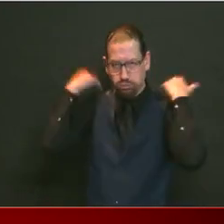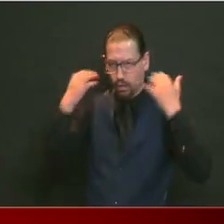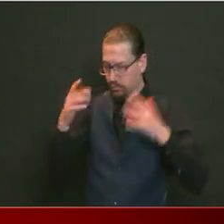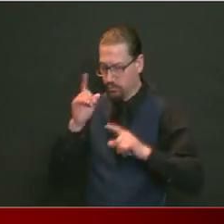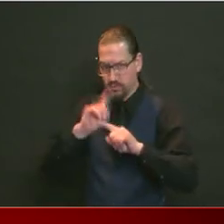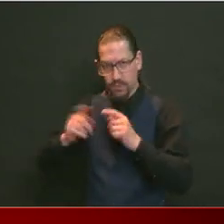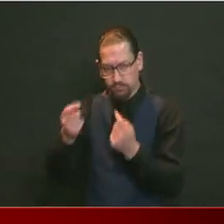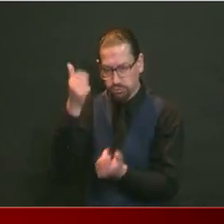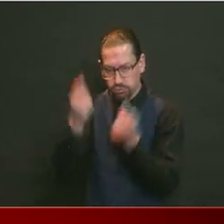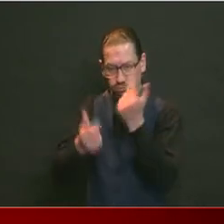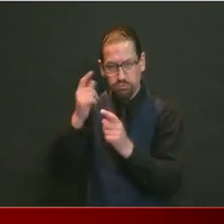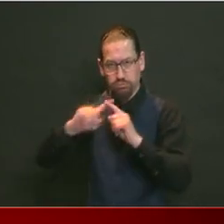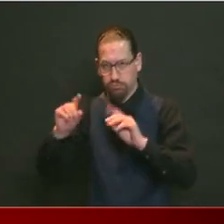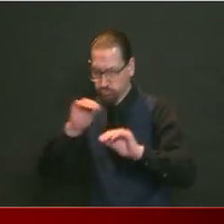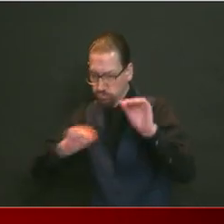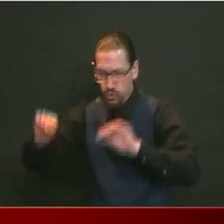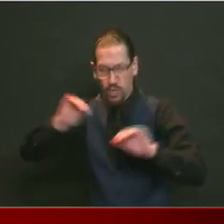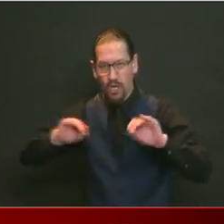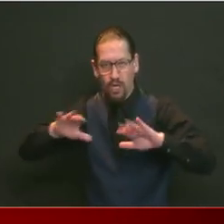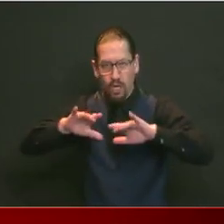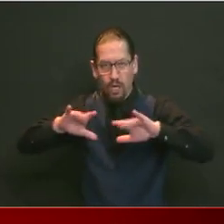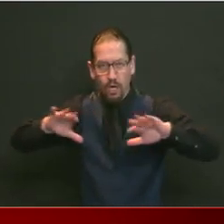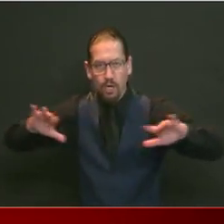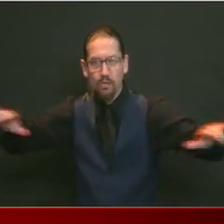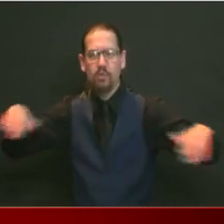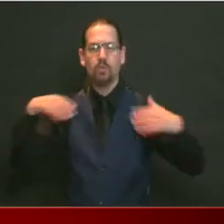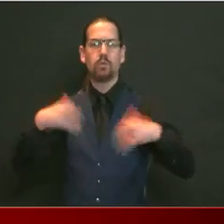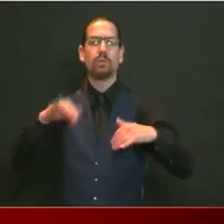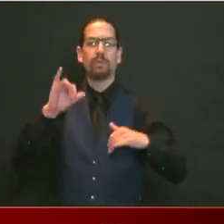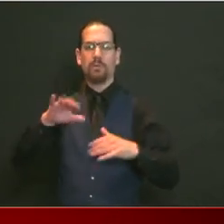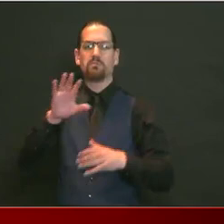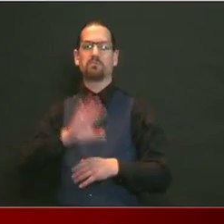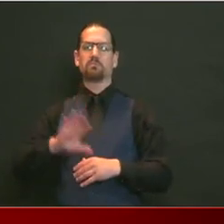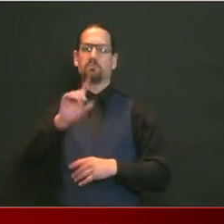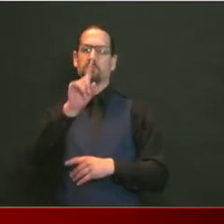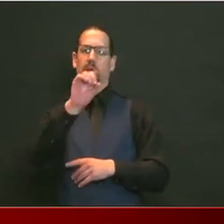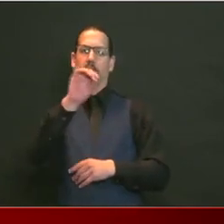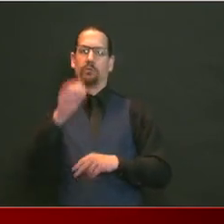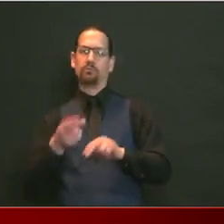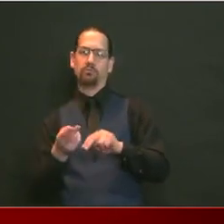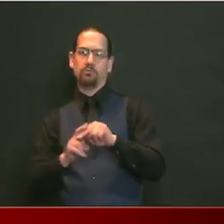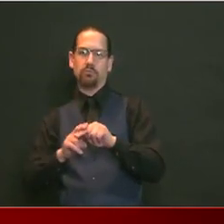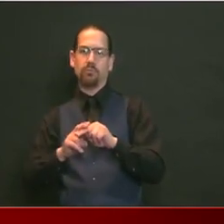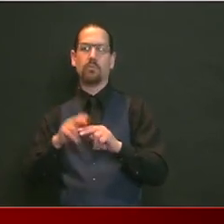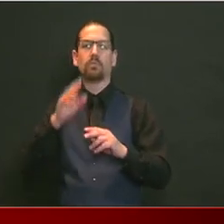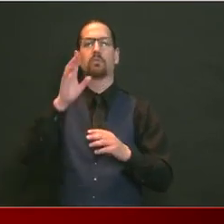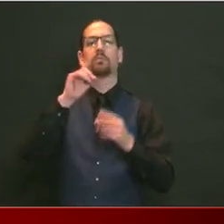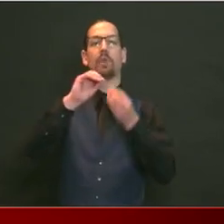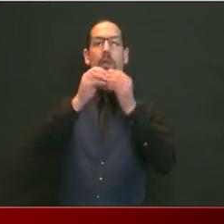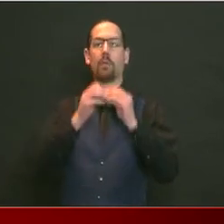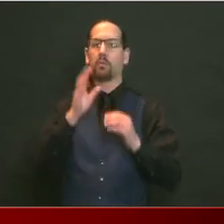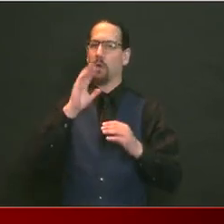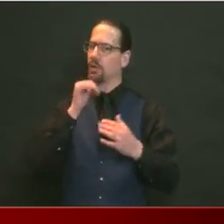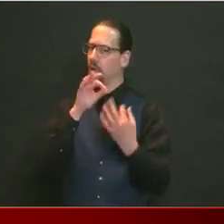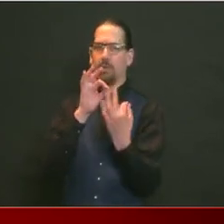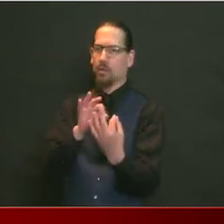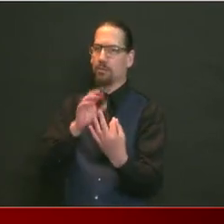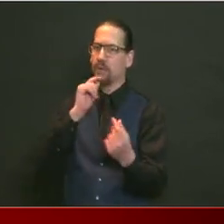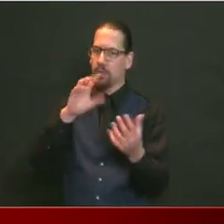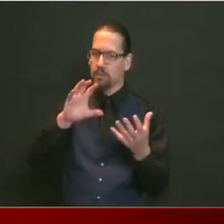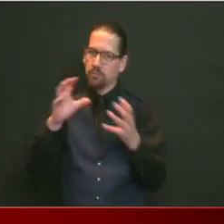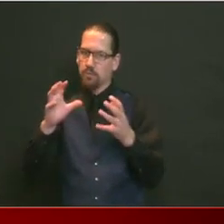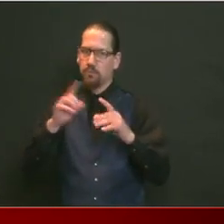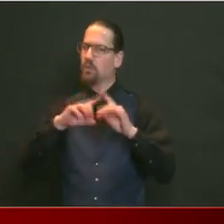by the one percent that we will continue to ensure remains accurate for everyone. We